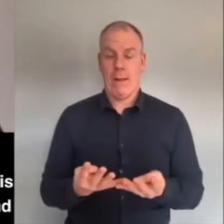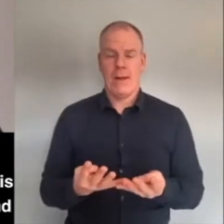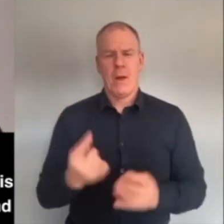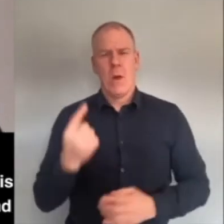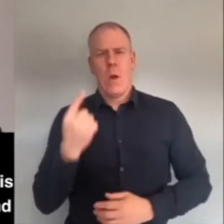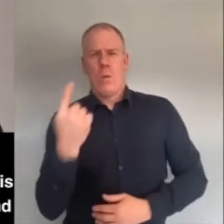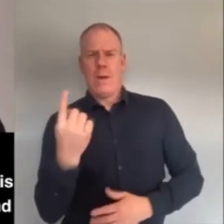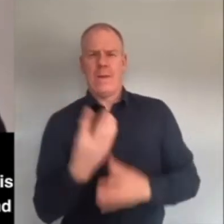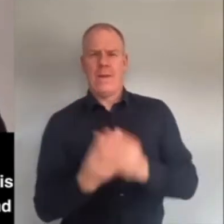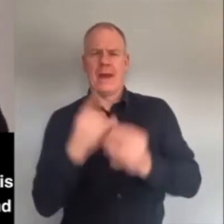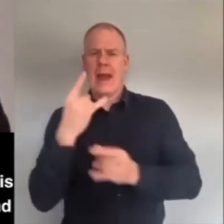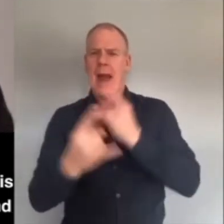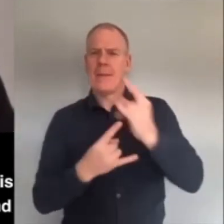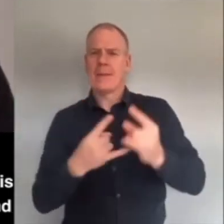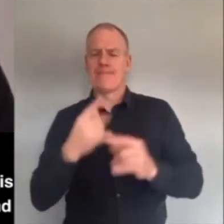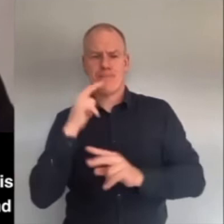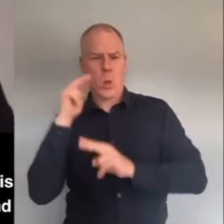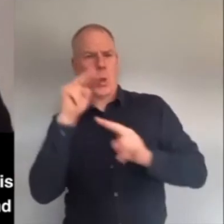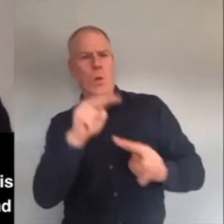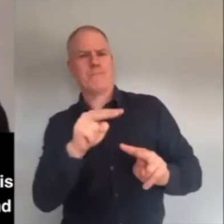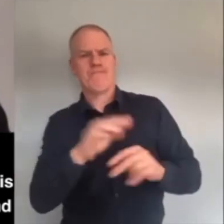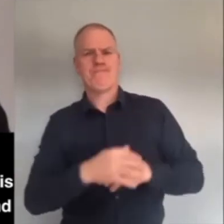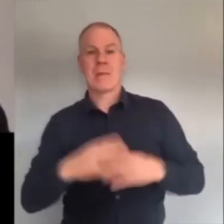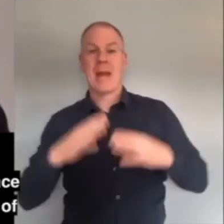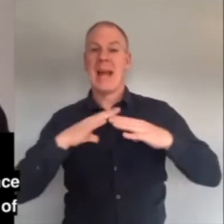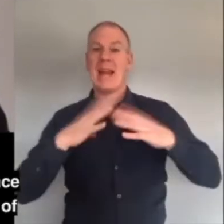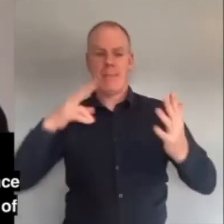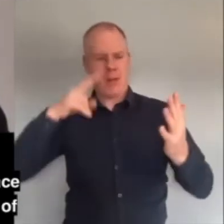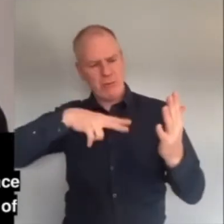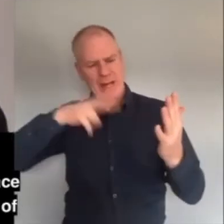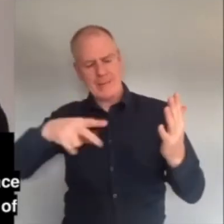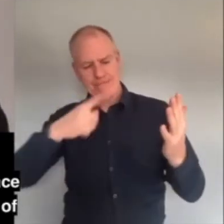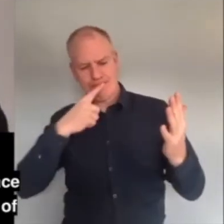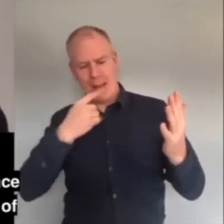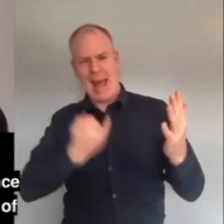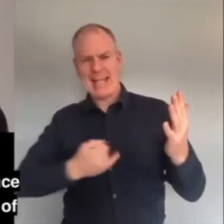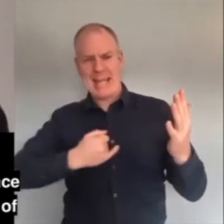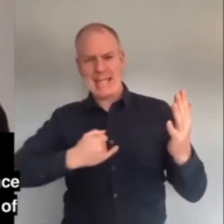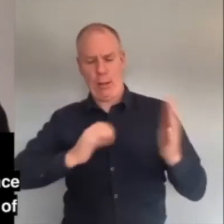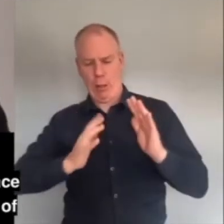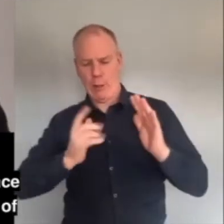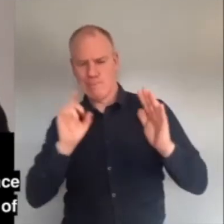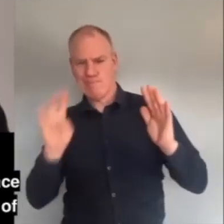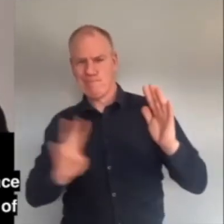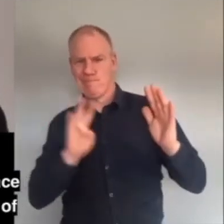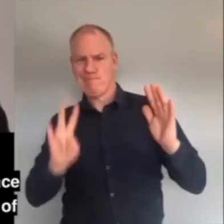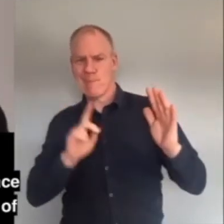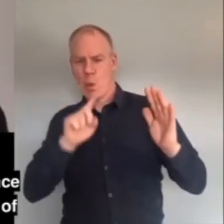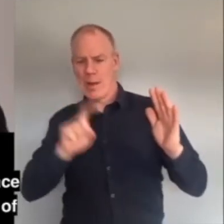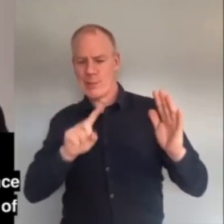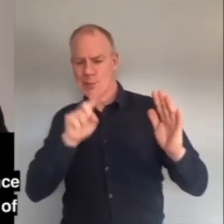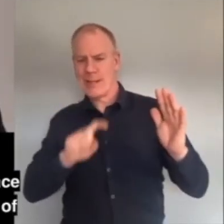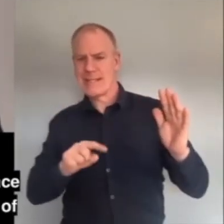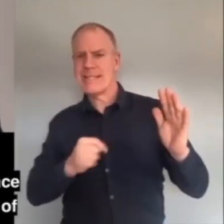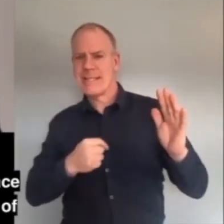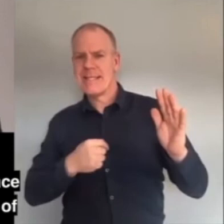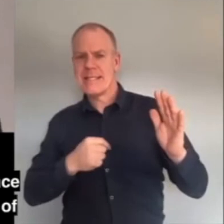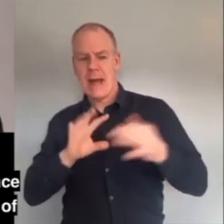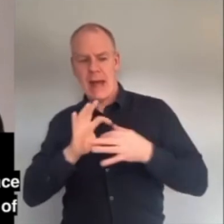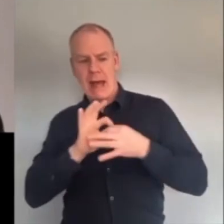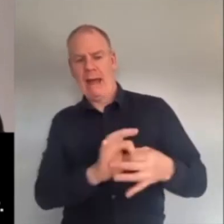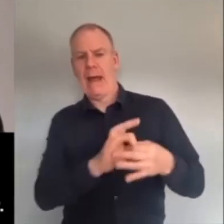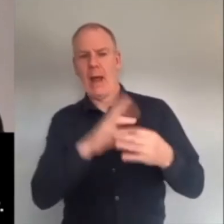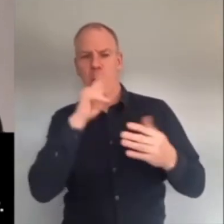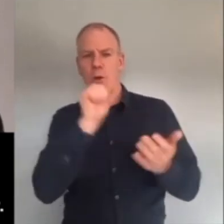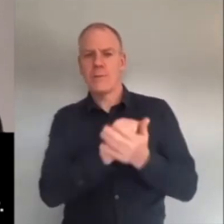think one thing that's going on is that at a time when liberal readers find their identity under threat, they embrace their newspaper not just as a